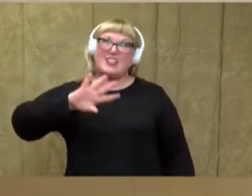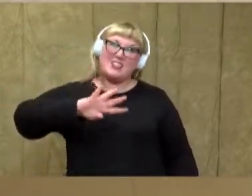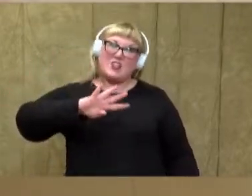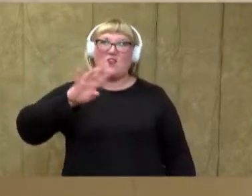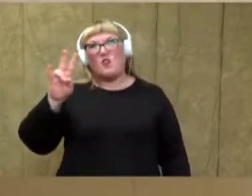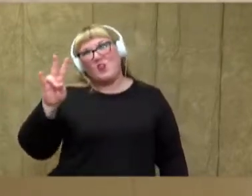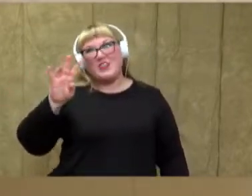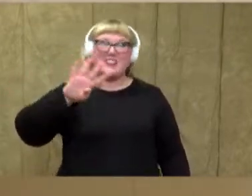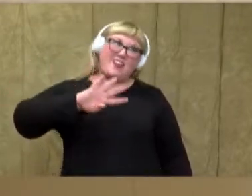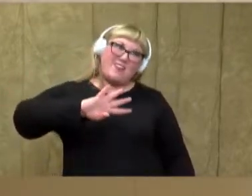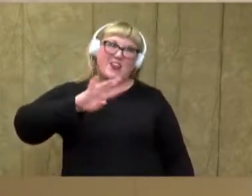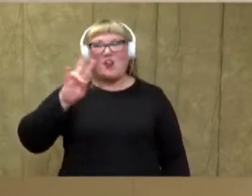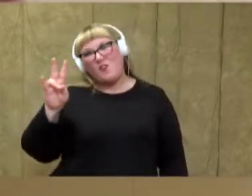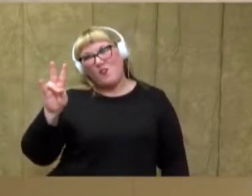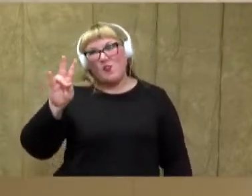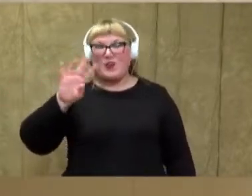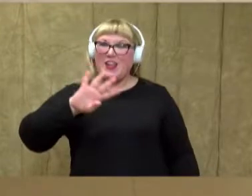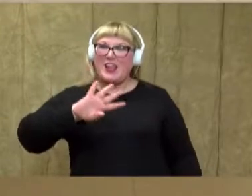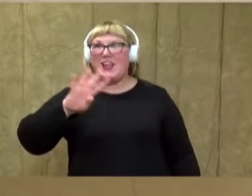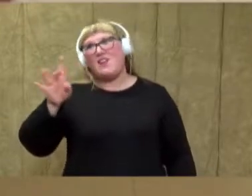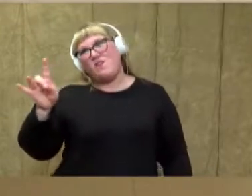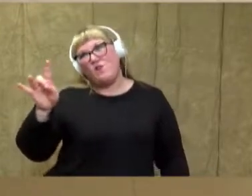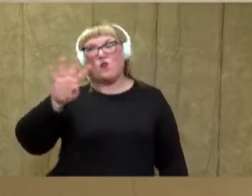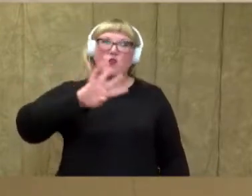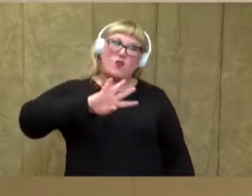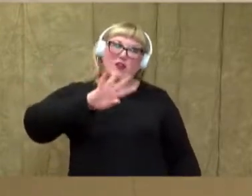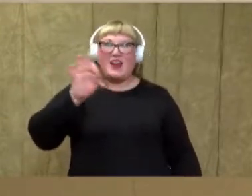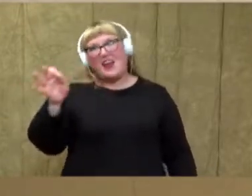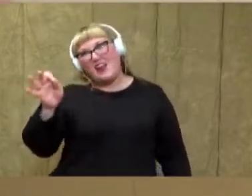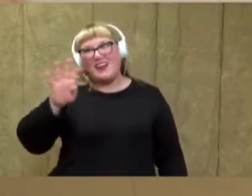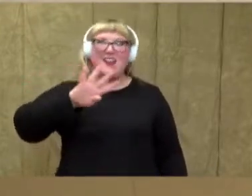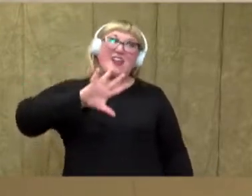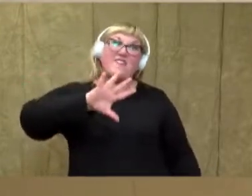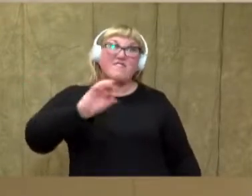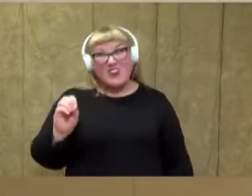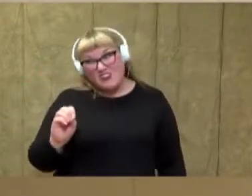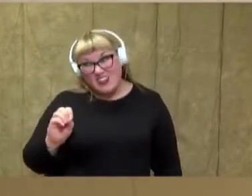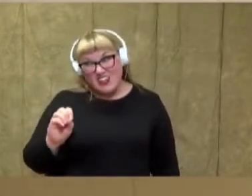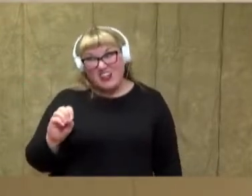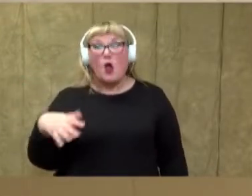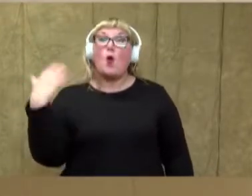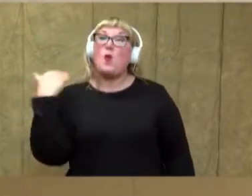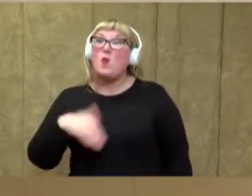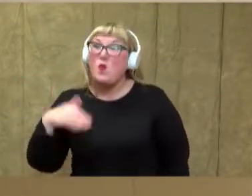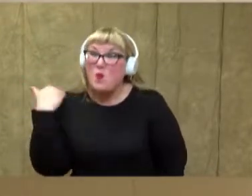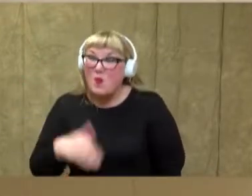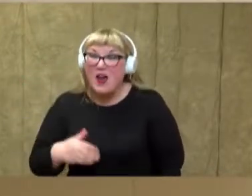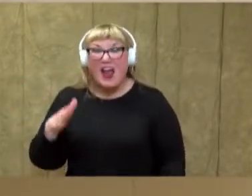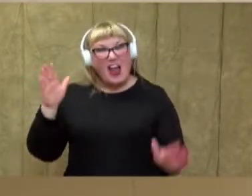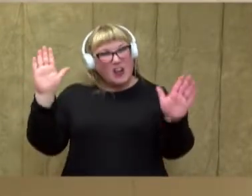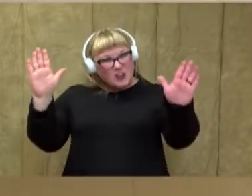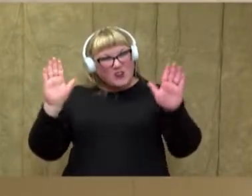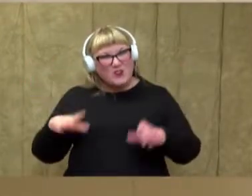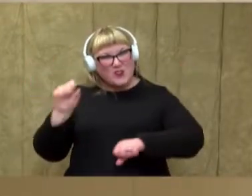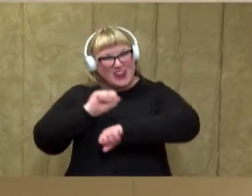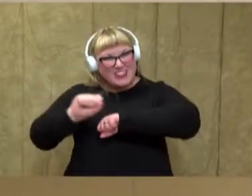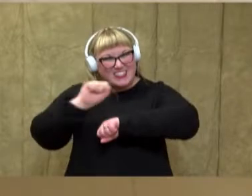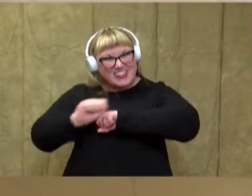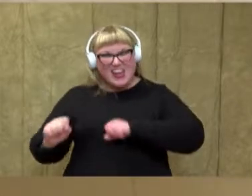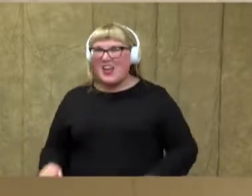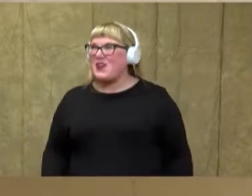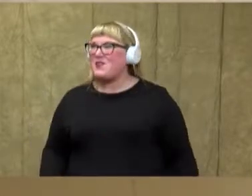46, 47, 48, 49, 50. Awesome job, guys.